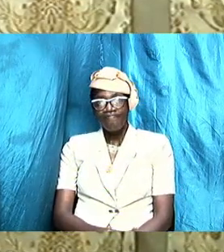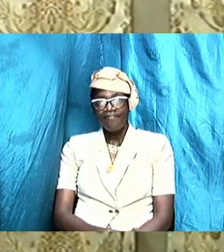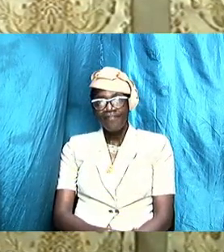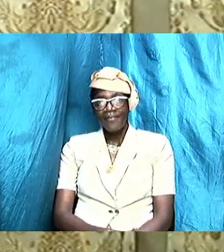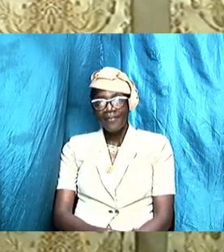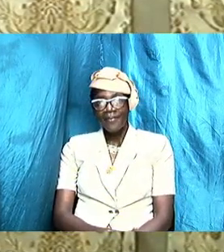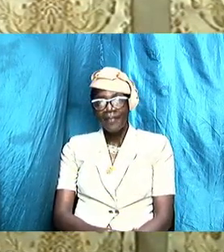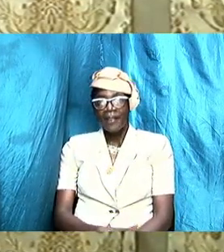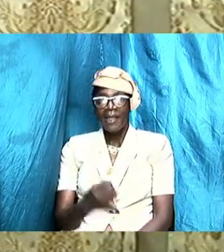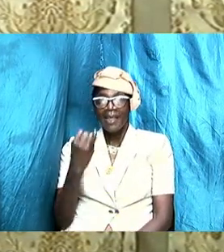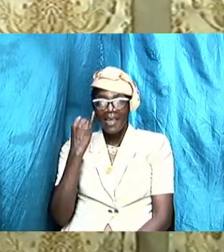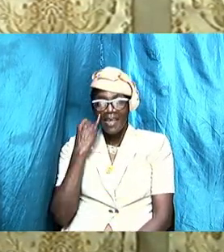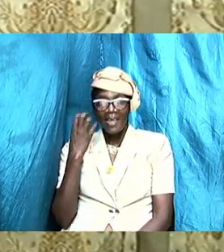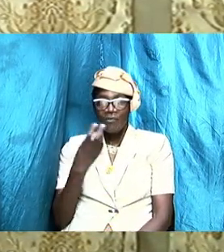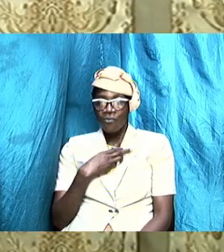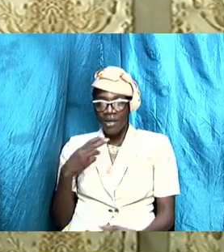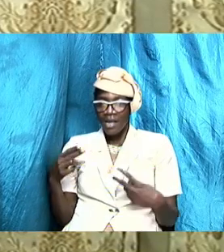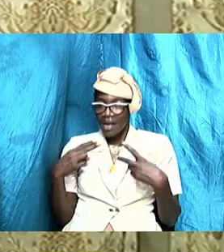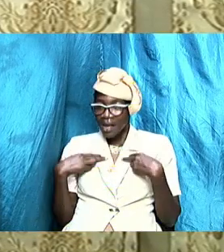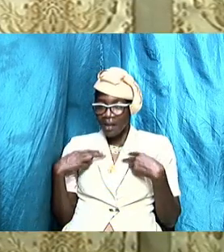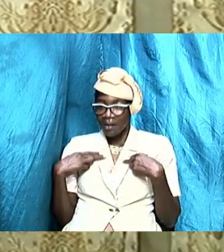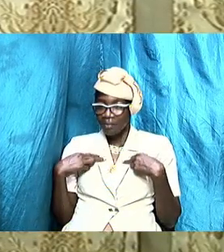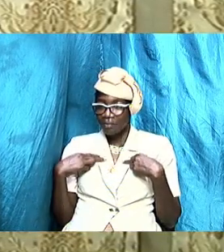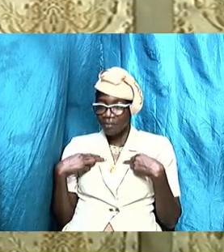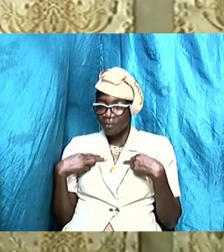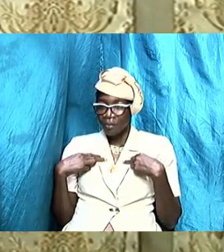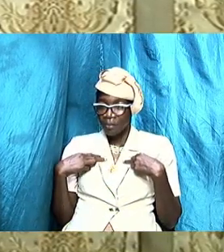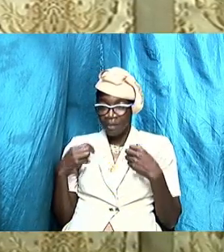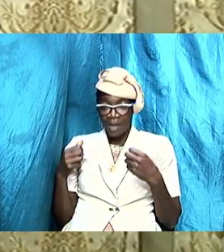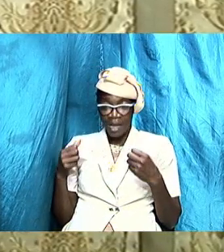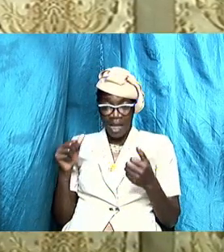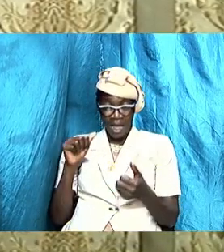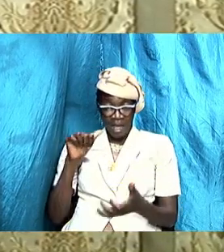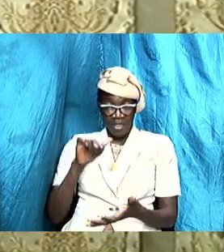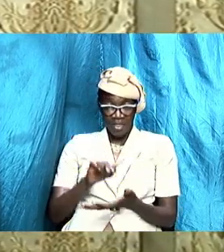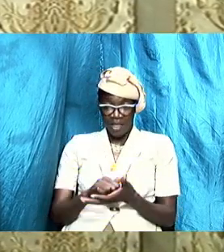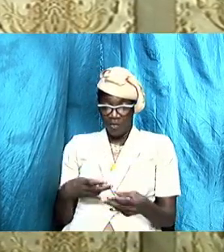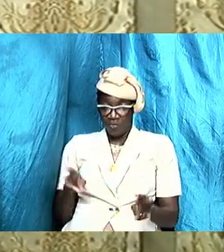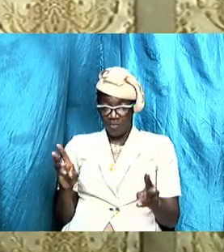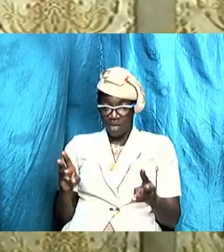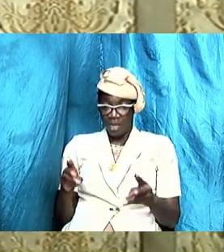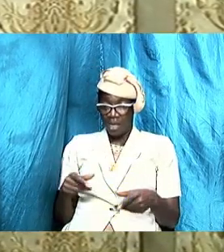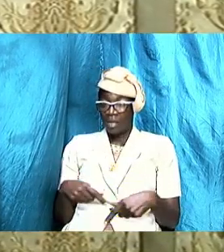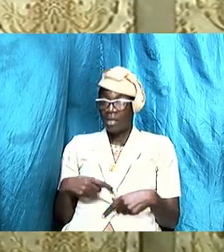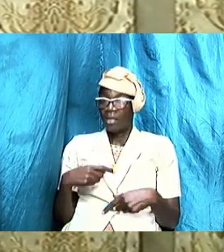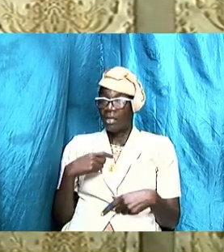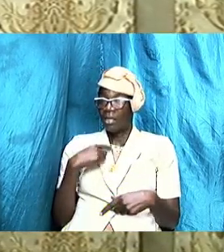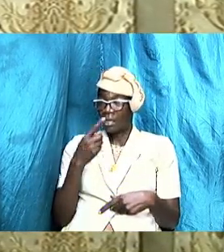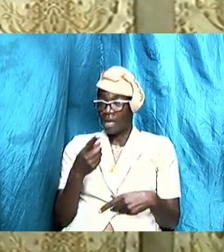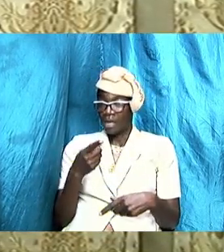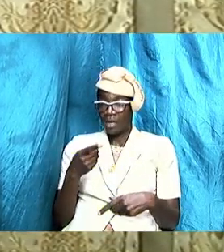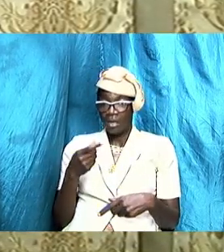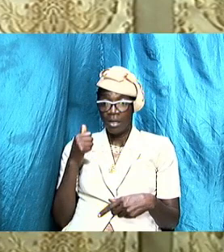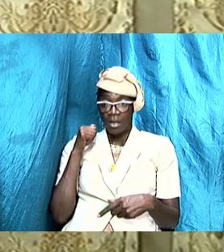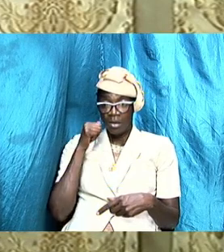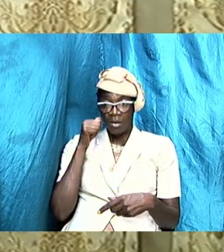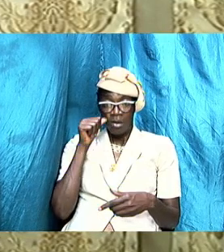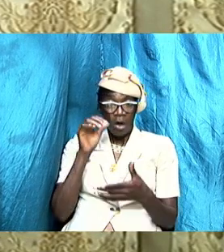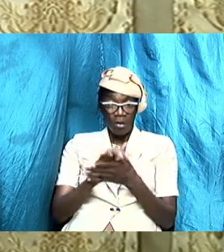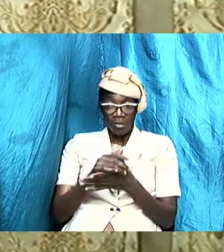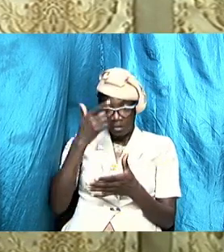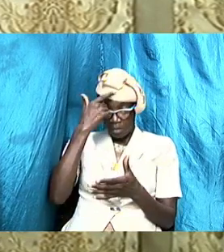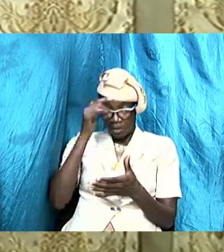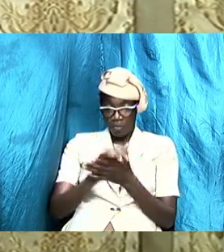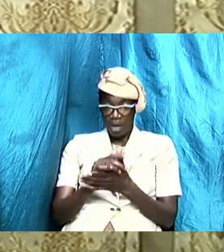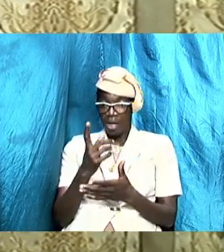and if we have a tendency to advise our spouses who to talk to and who not to talk